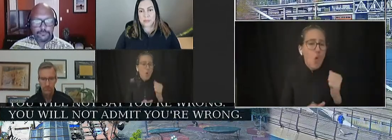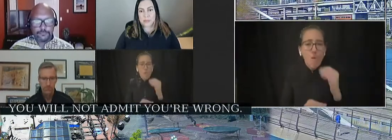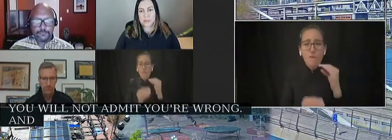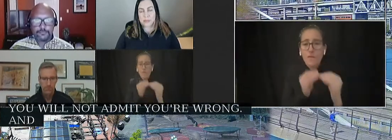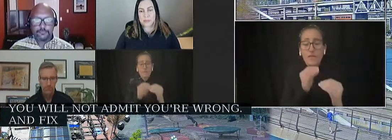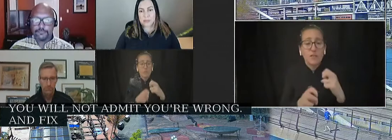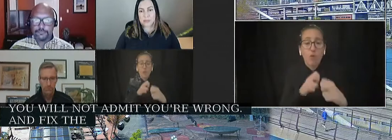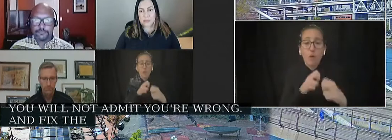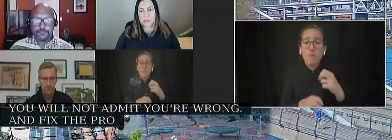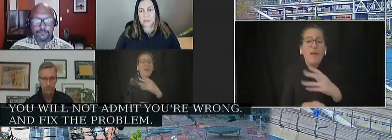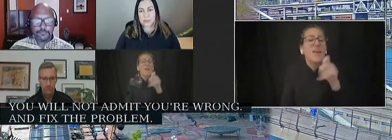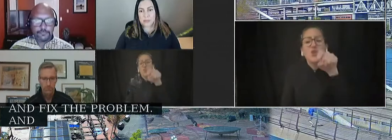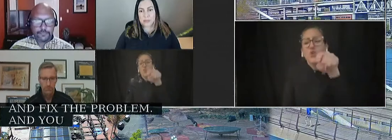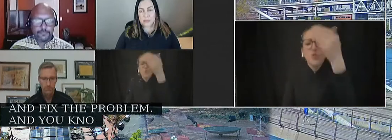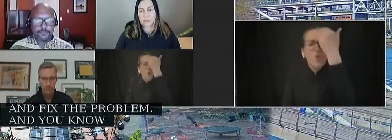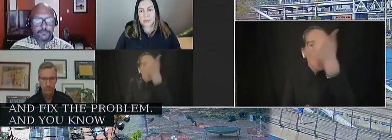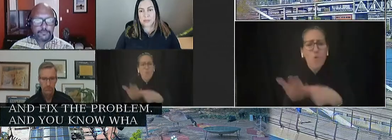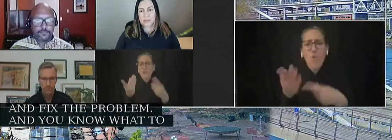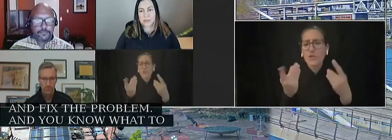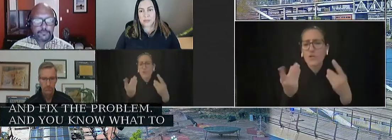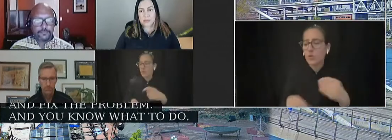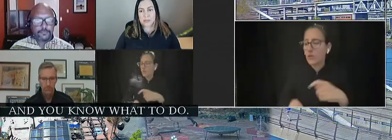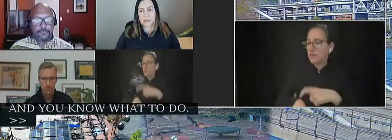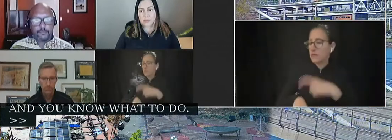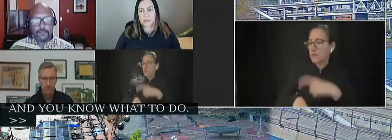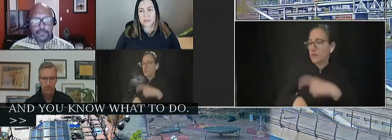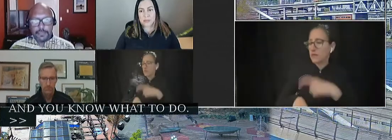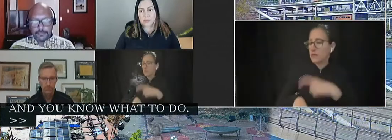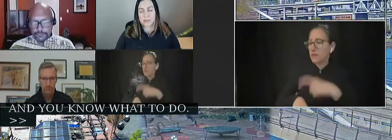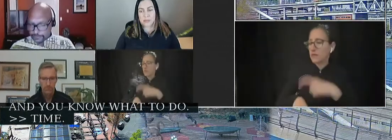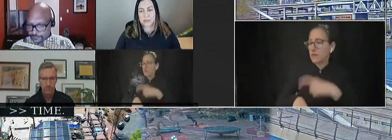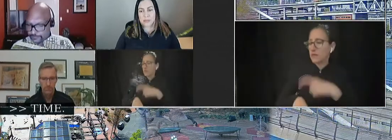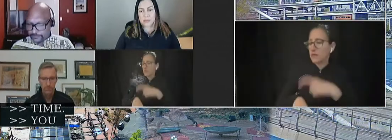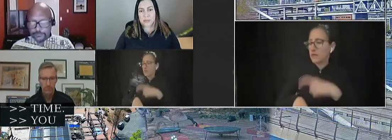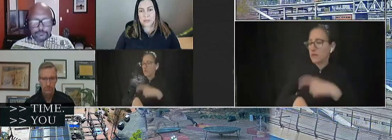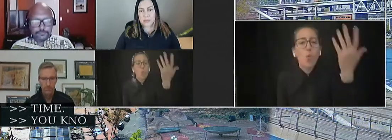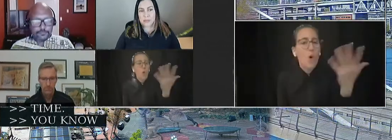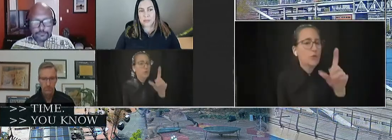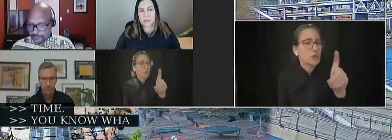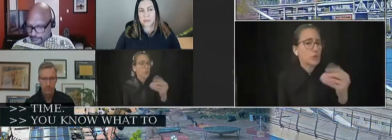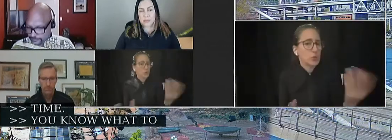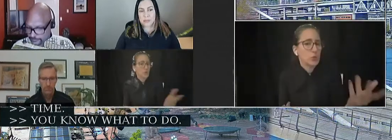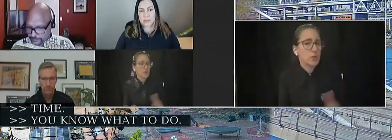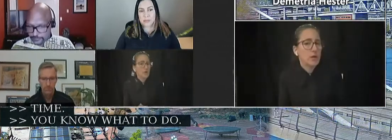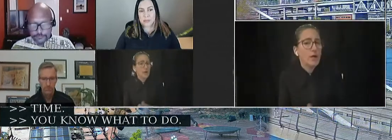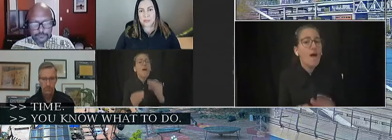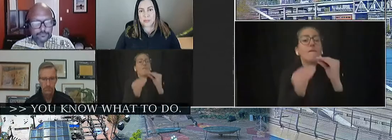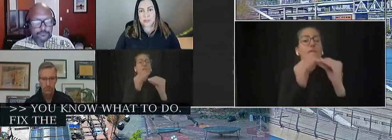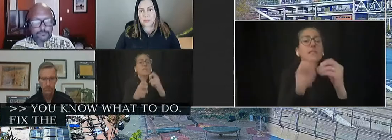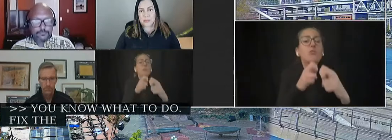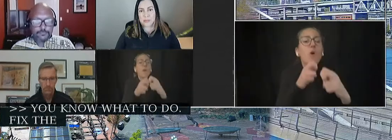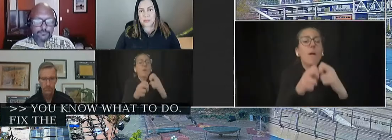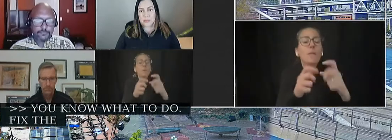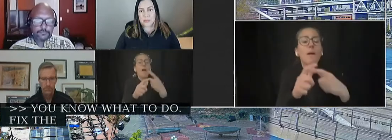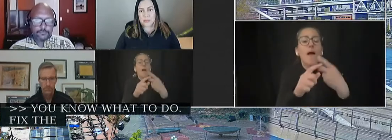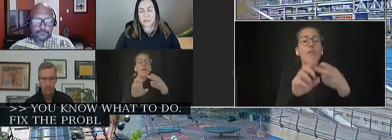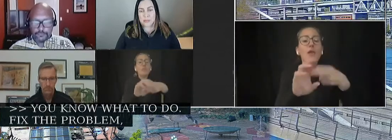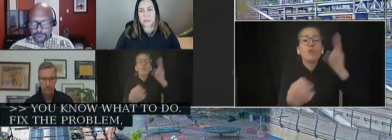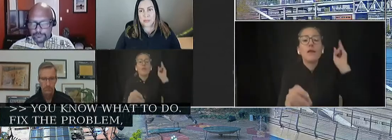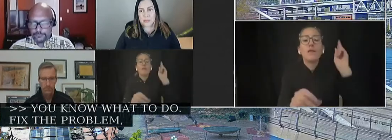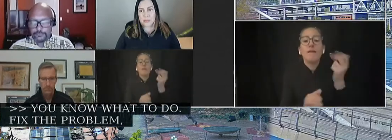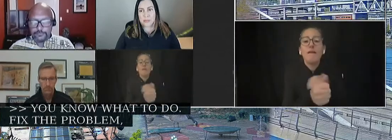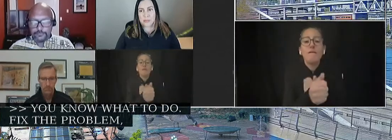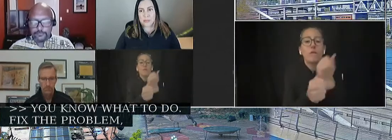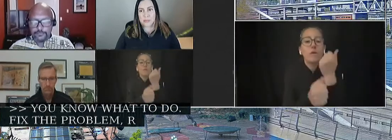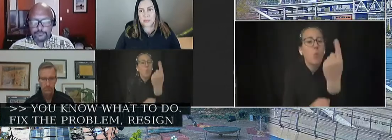and you know what to do. You know what to do. Fix the problem. Resign every single one of you